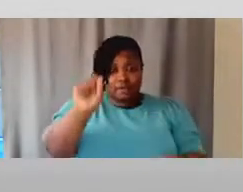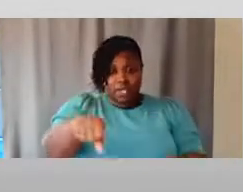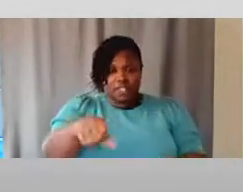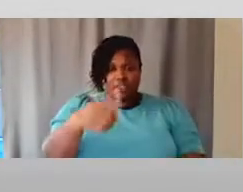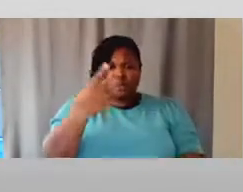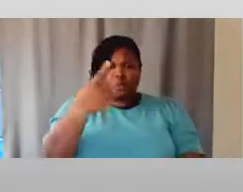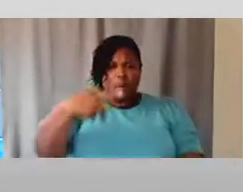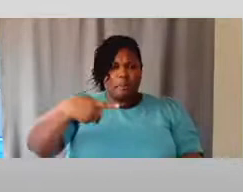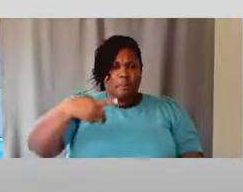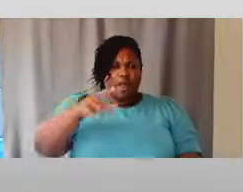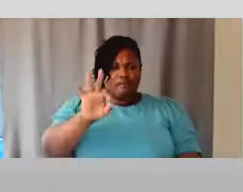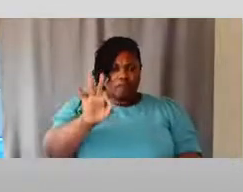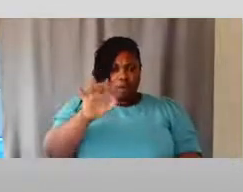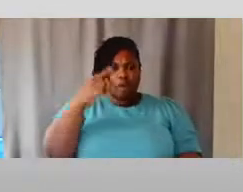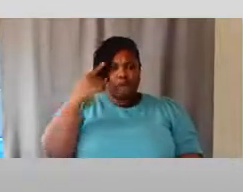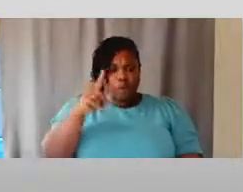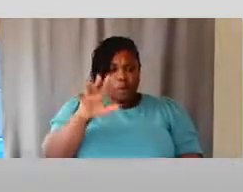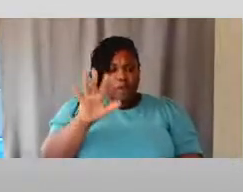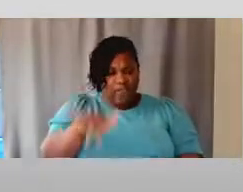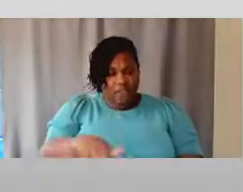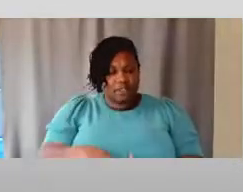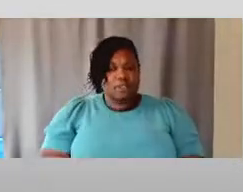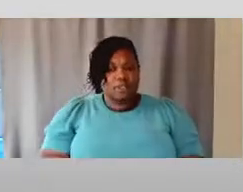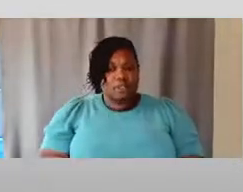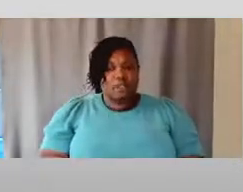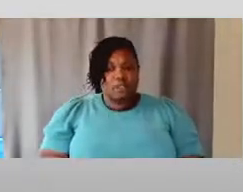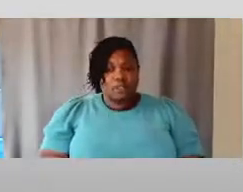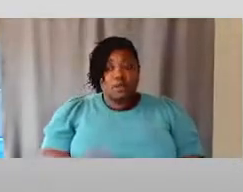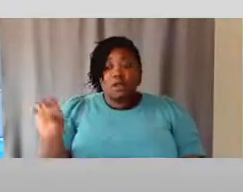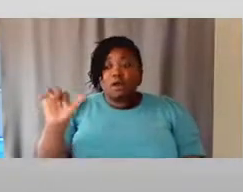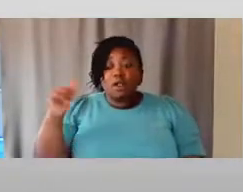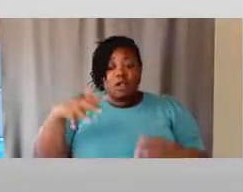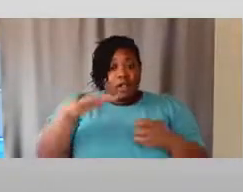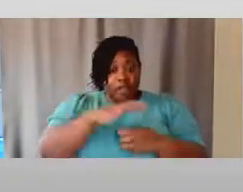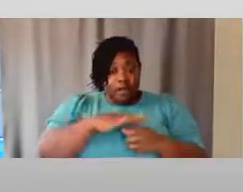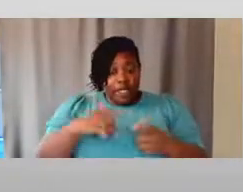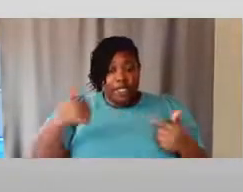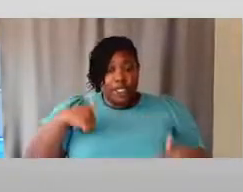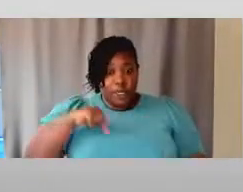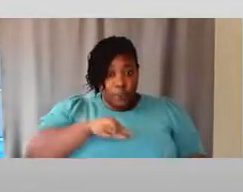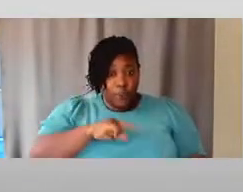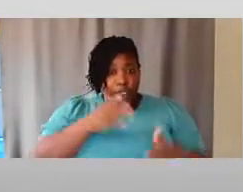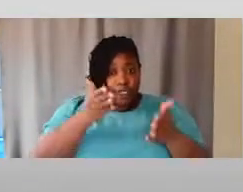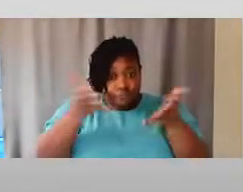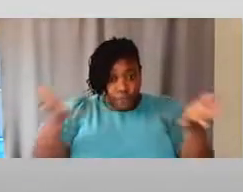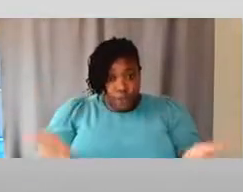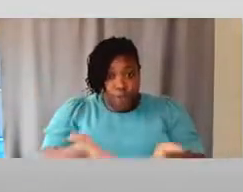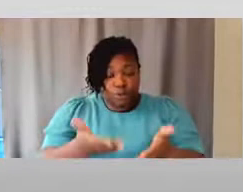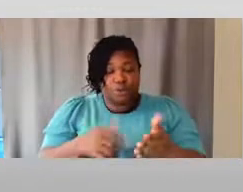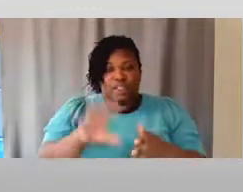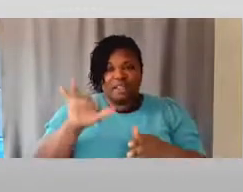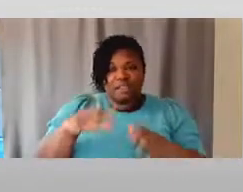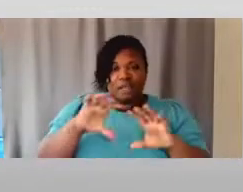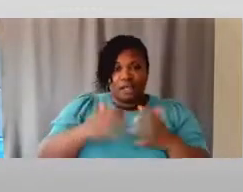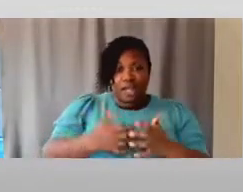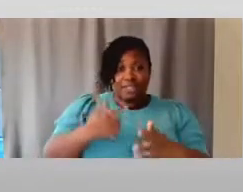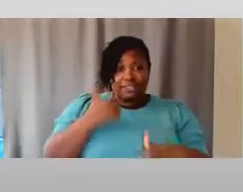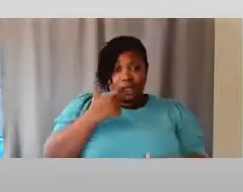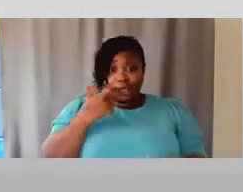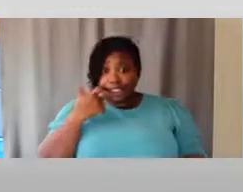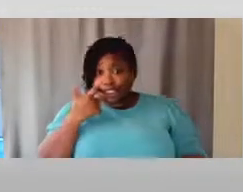for doing that. Another area that we introduced in that class was addiction